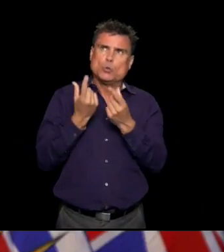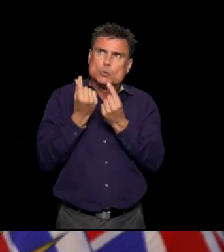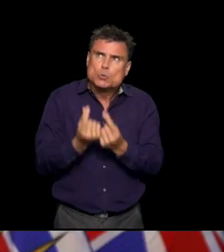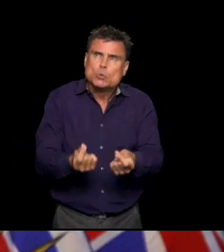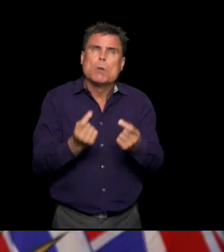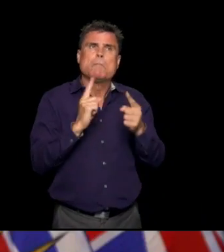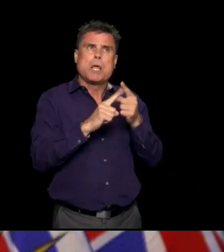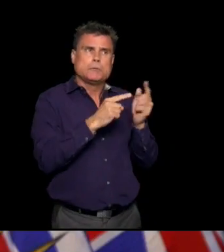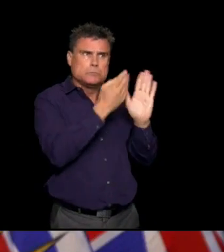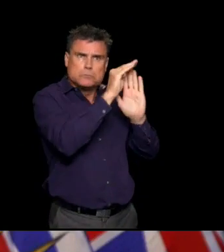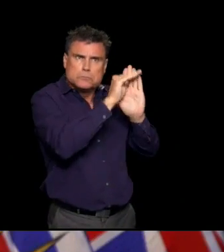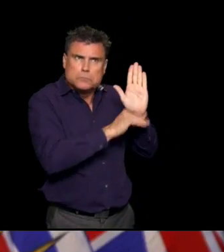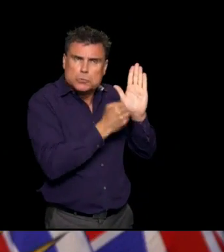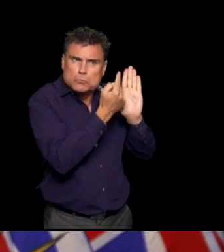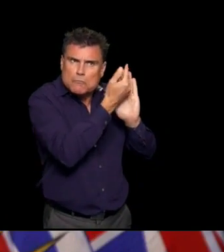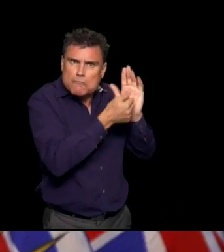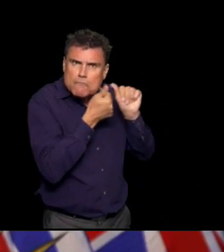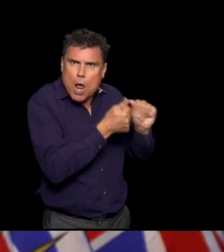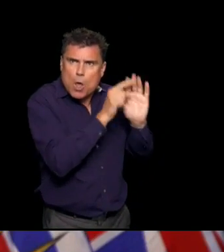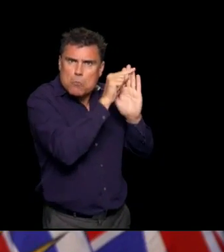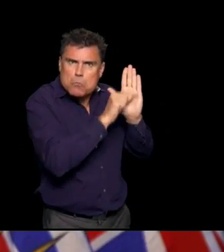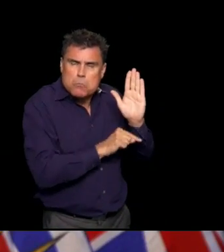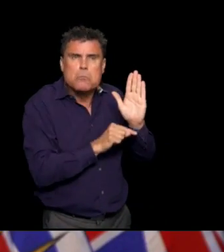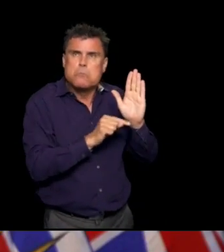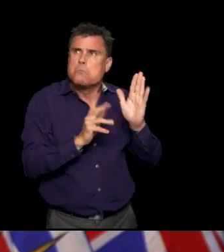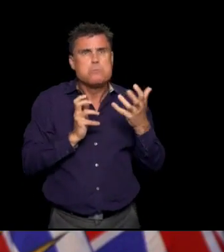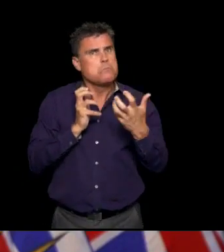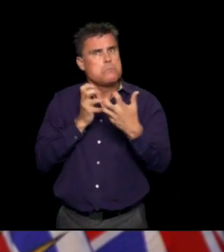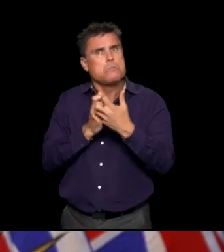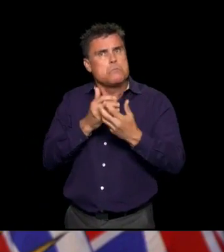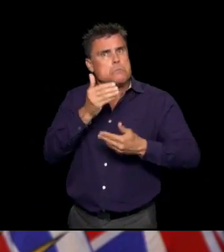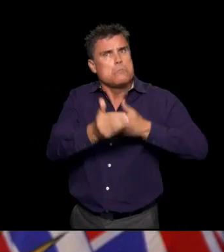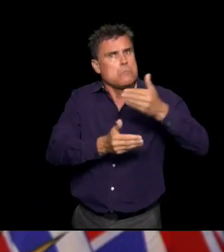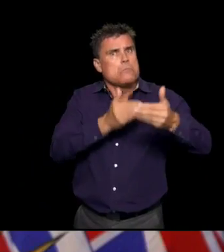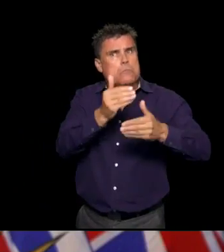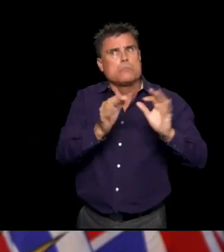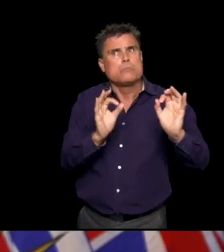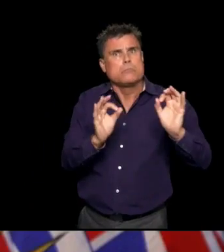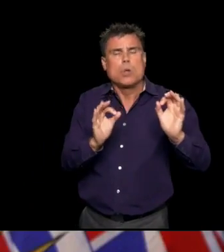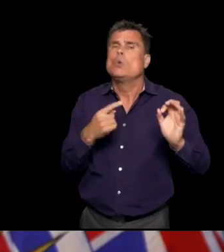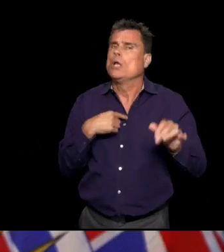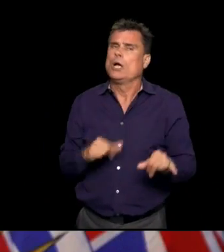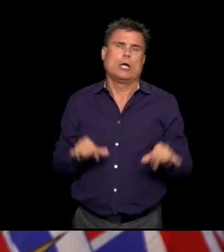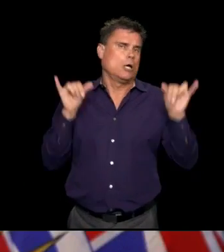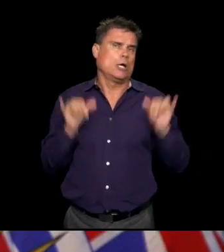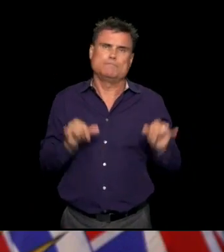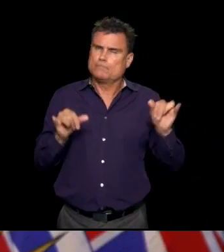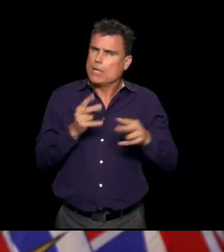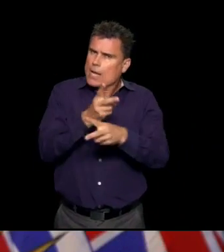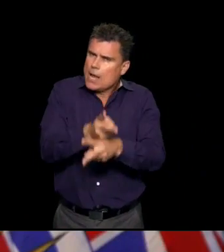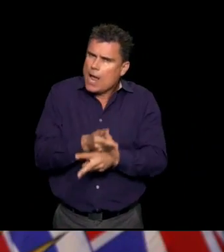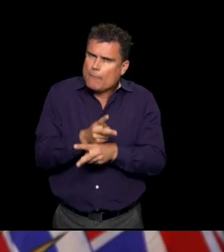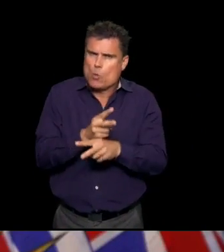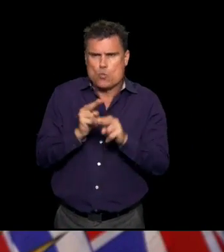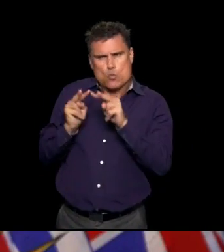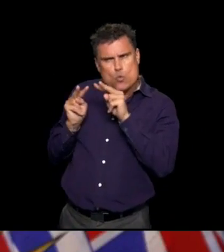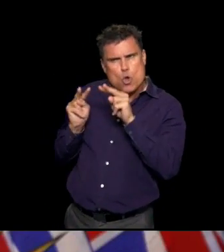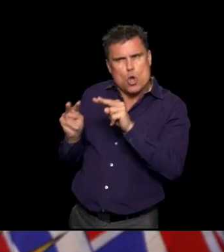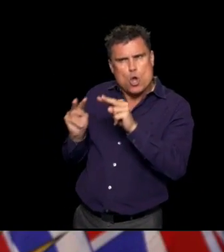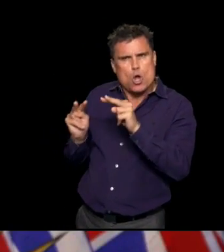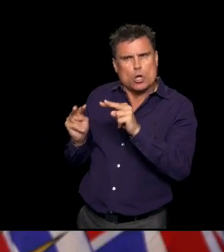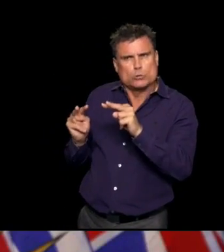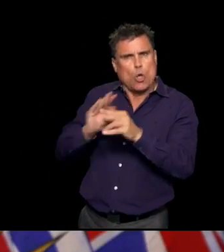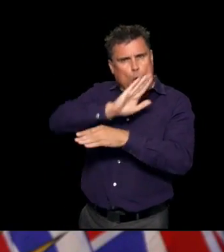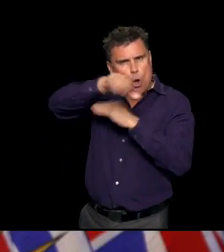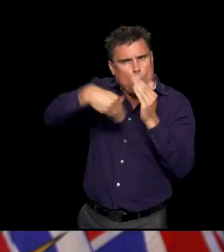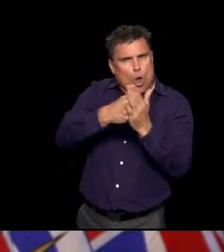community spread and take whatever measures we need to ensure that schools and workplaces and our communities